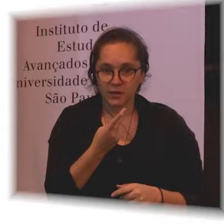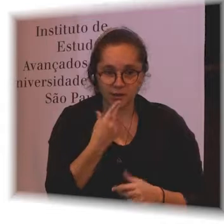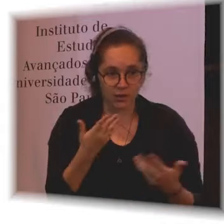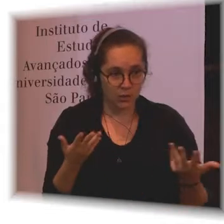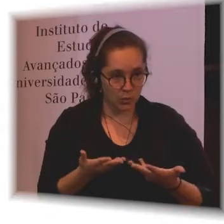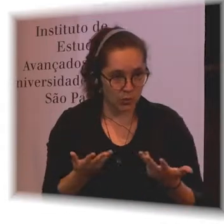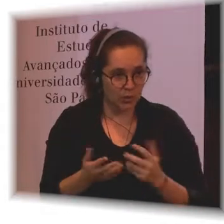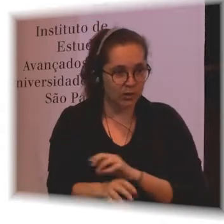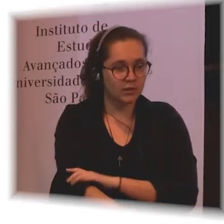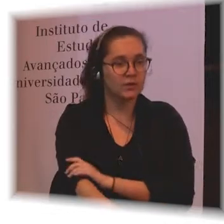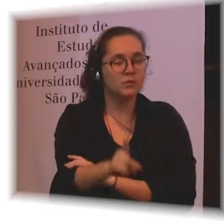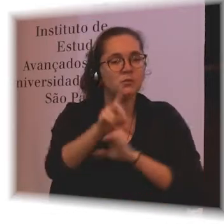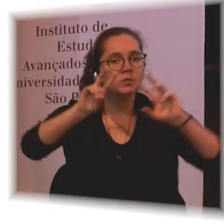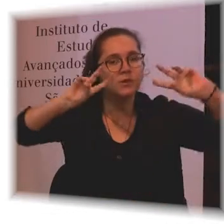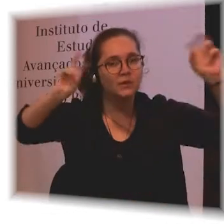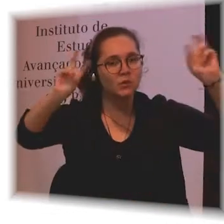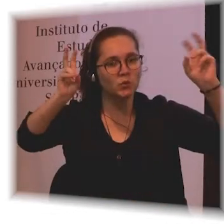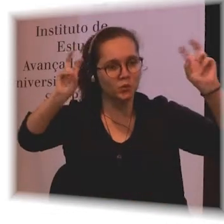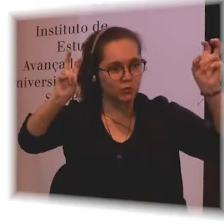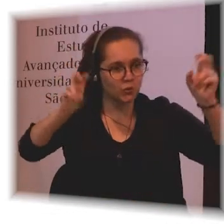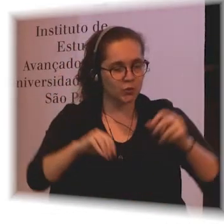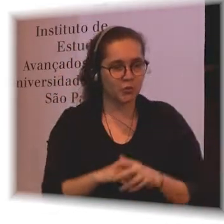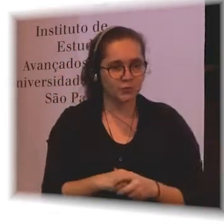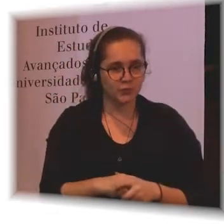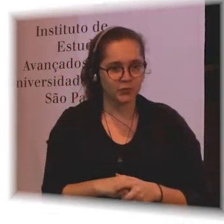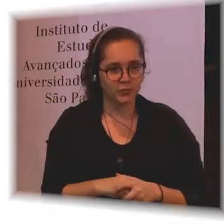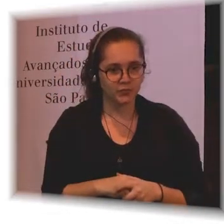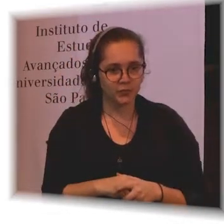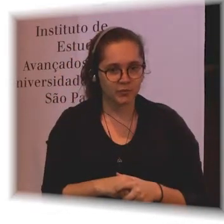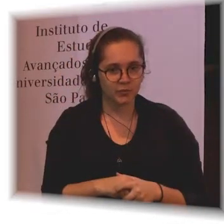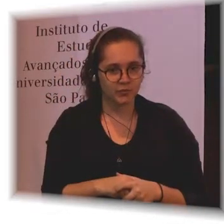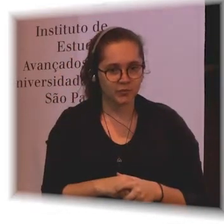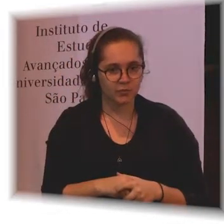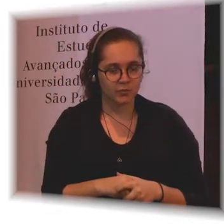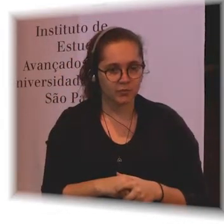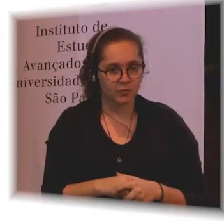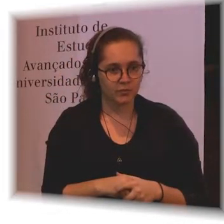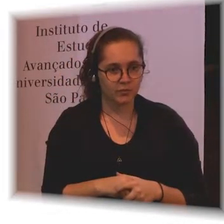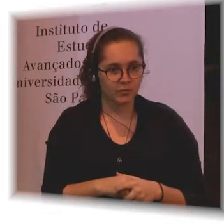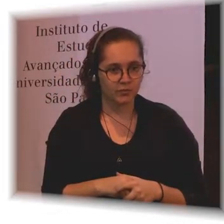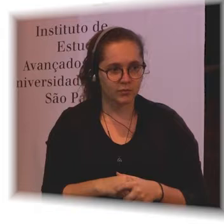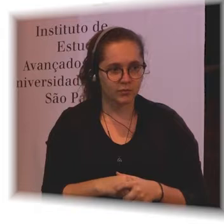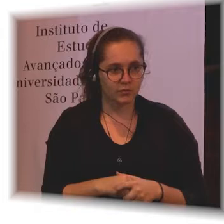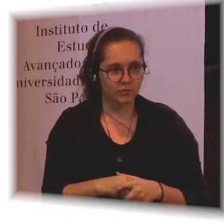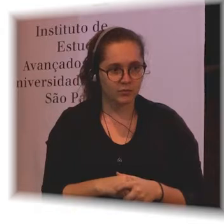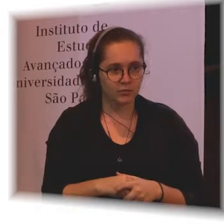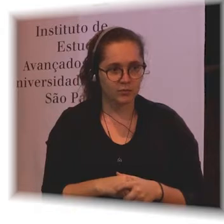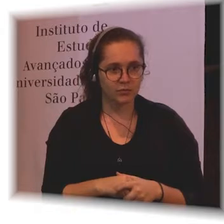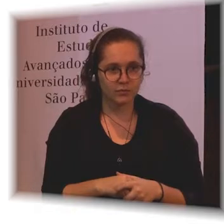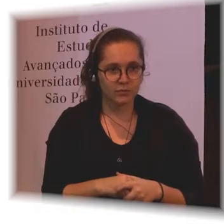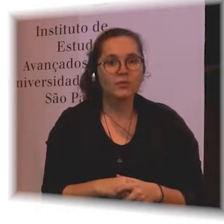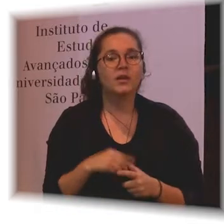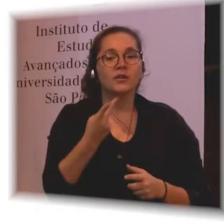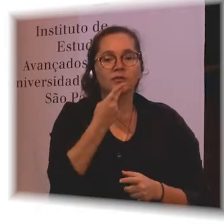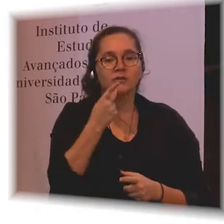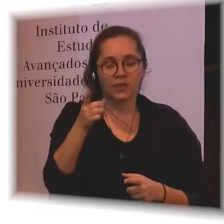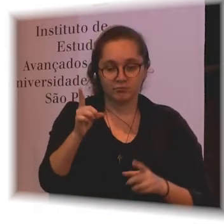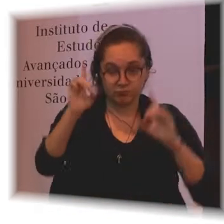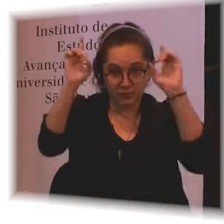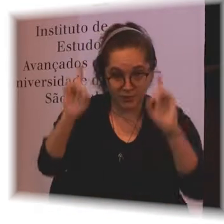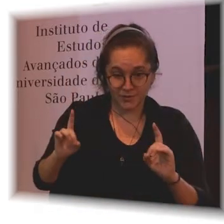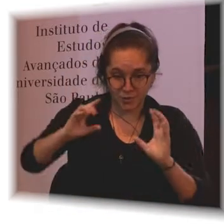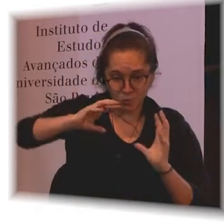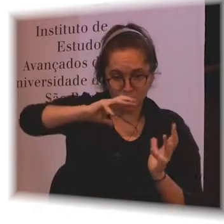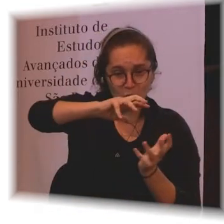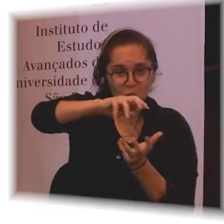And I'm going to talk to introduce global disability a bit to the audience, but also the work that we do in our center,